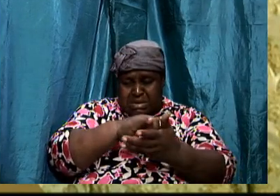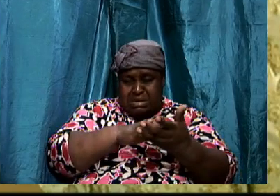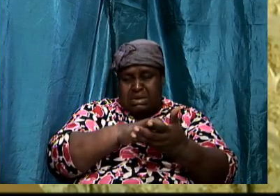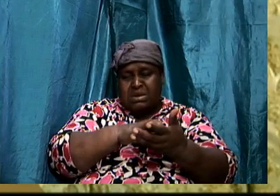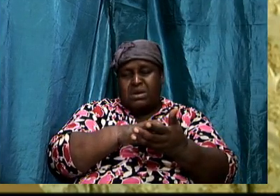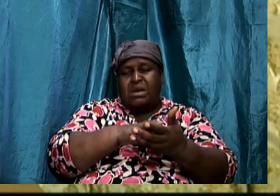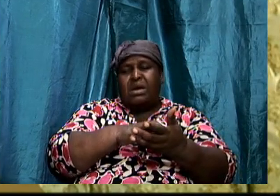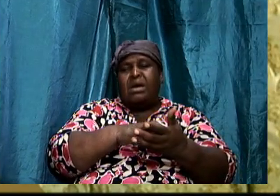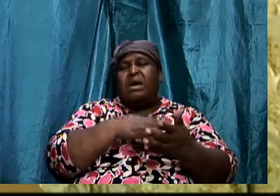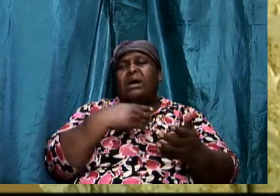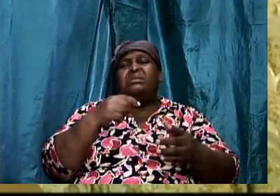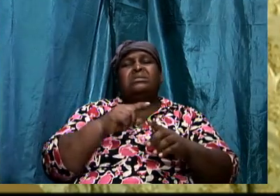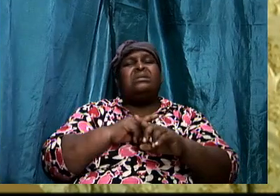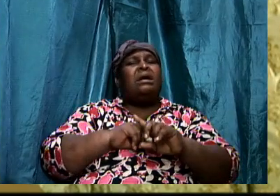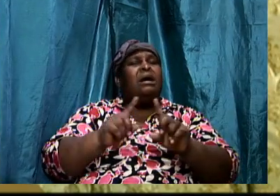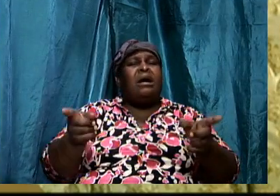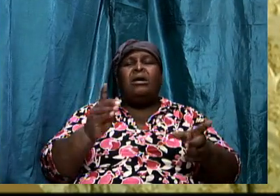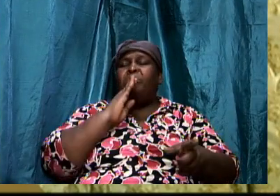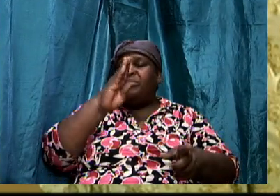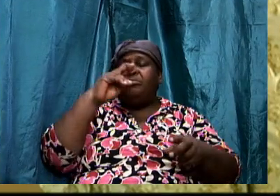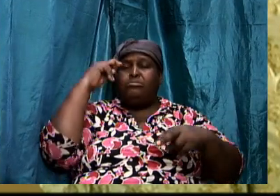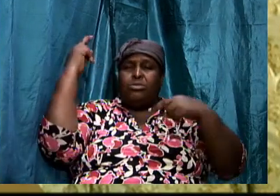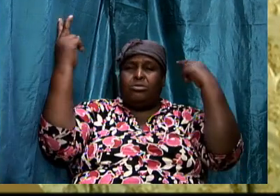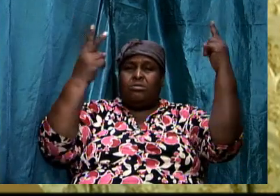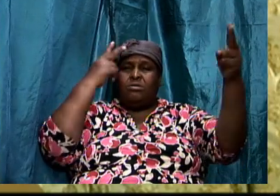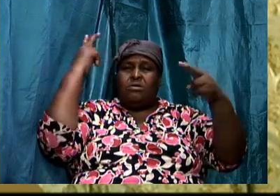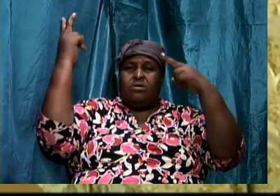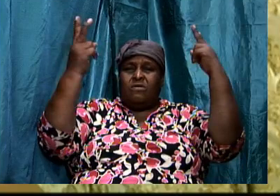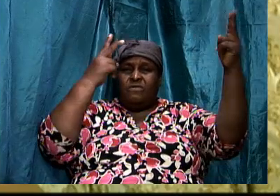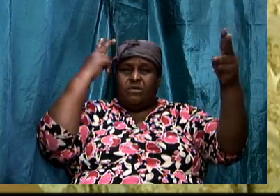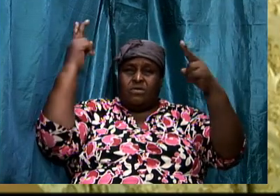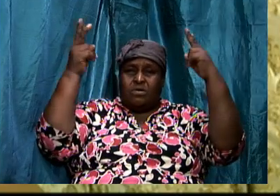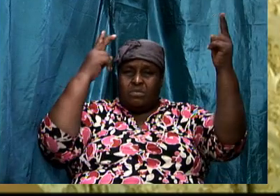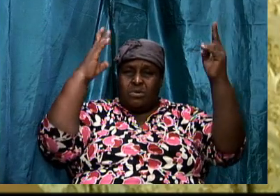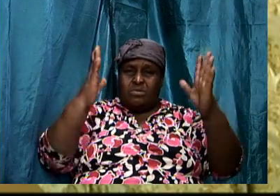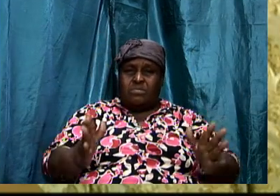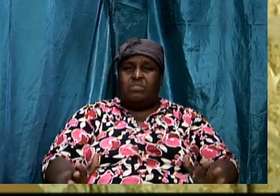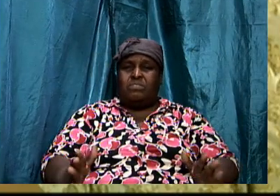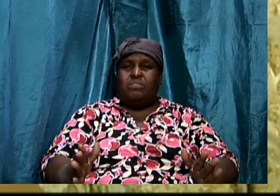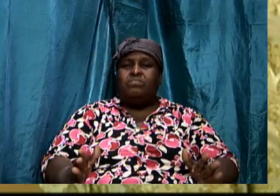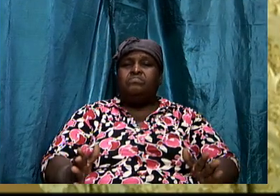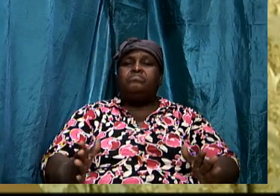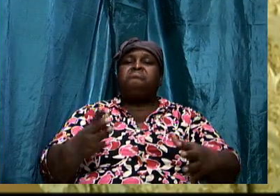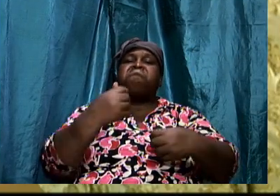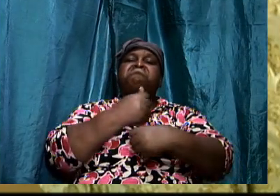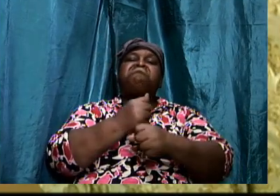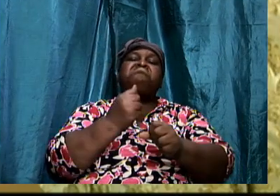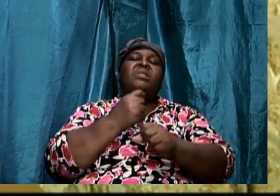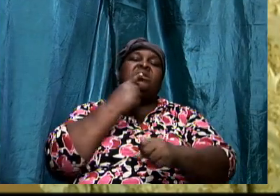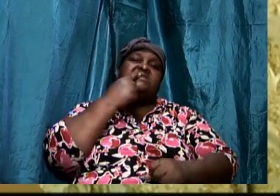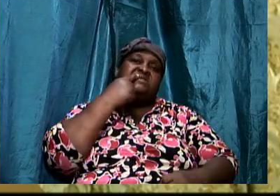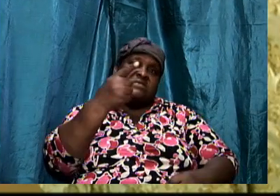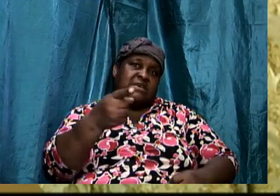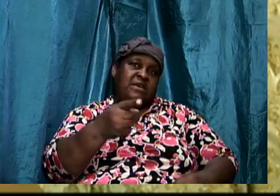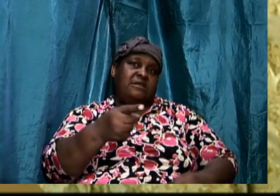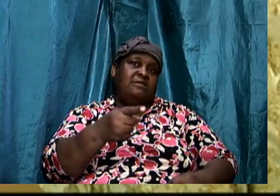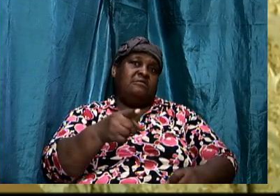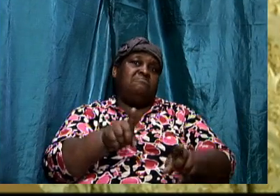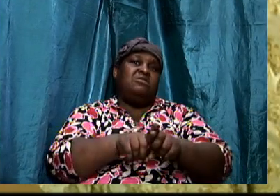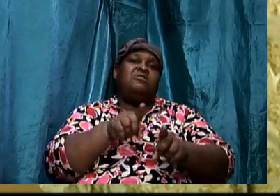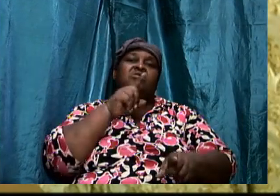overcomers. And so, I make that statement of fact in a very